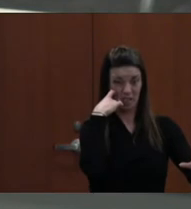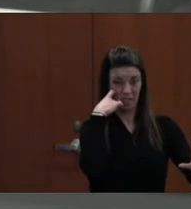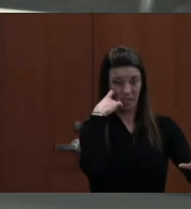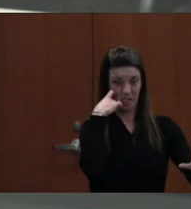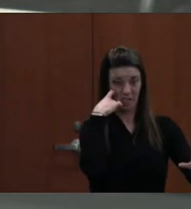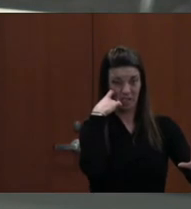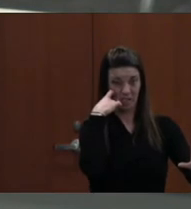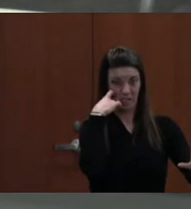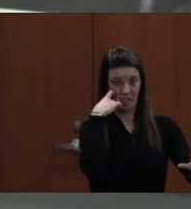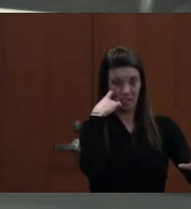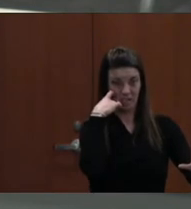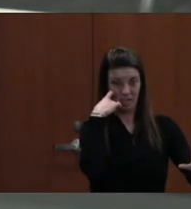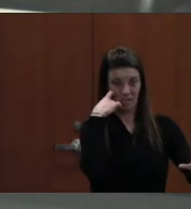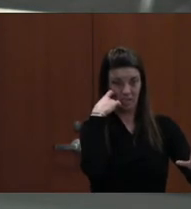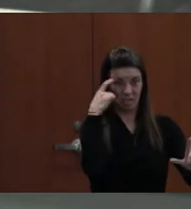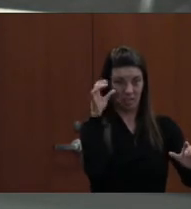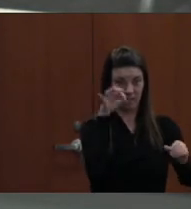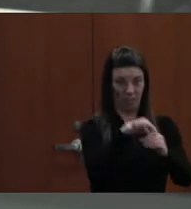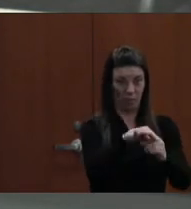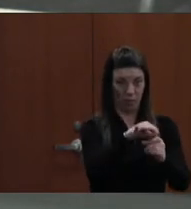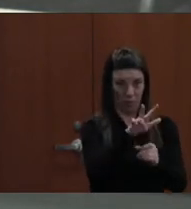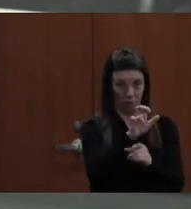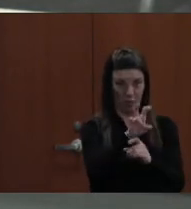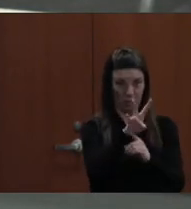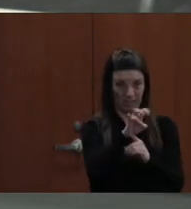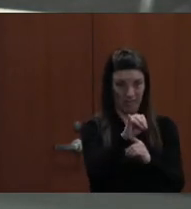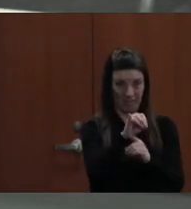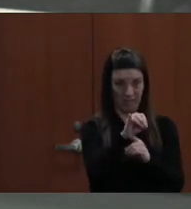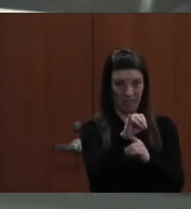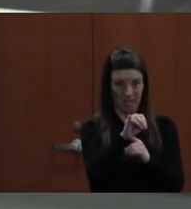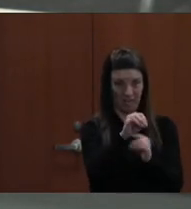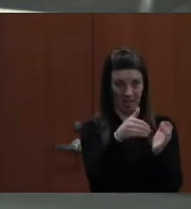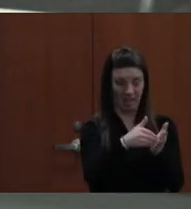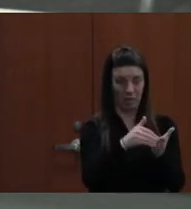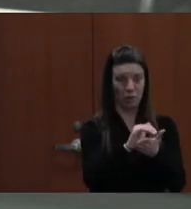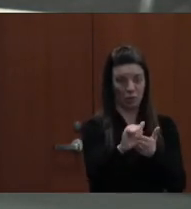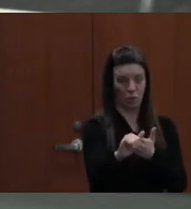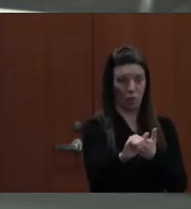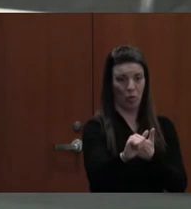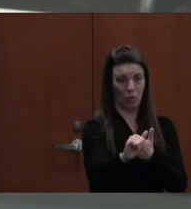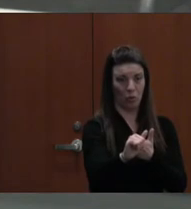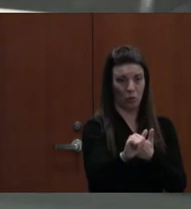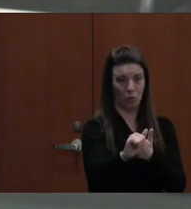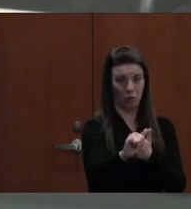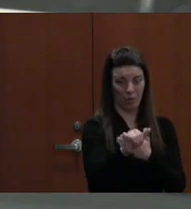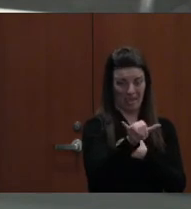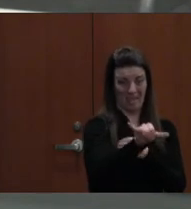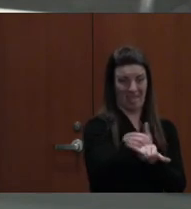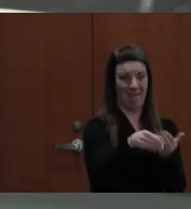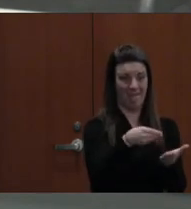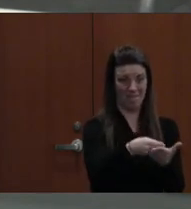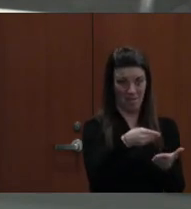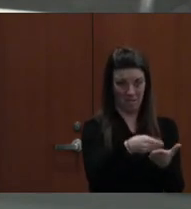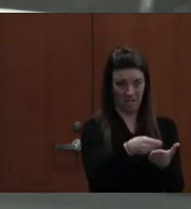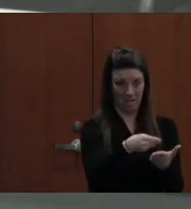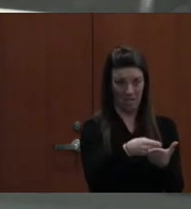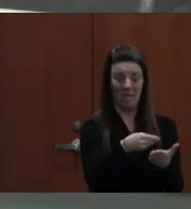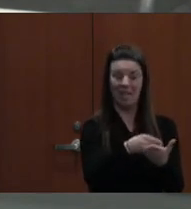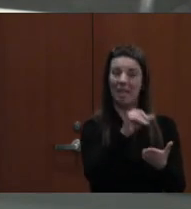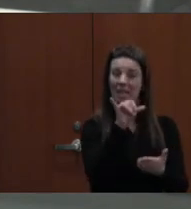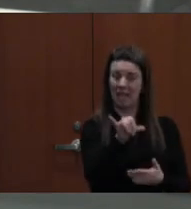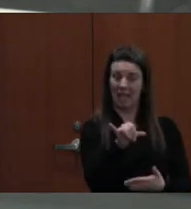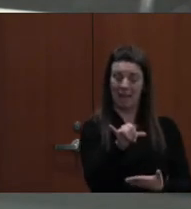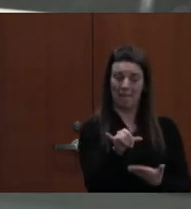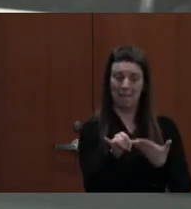$370,000, THAT FUNDING, THAT MOTION IN